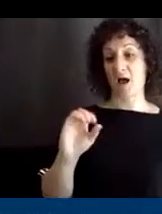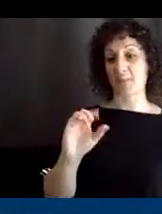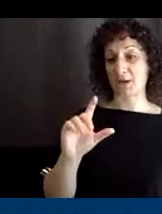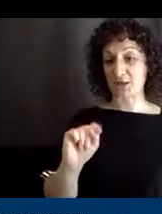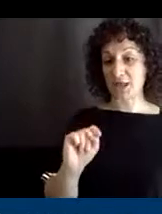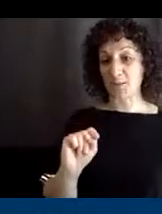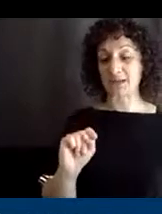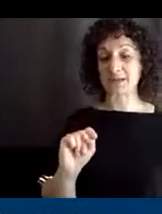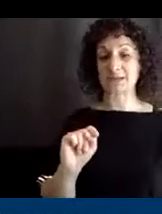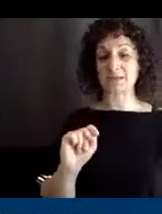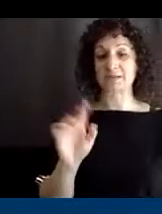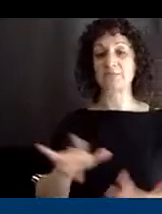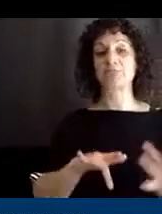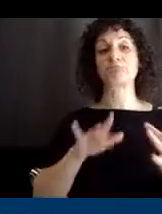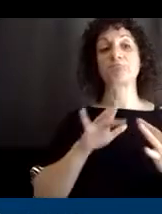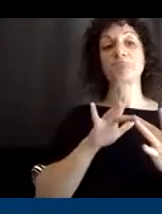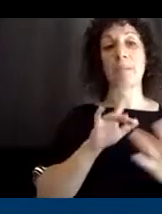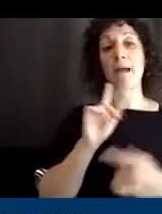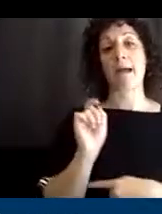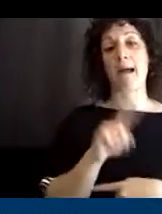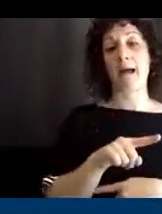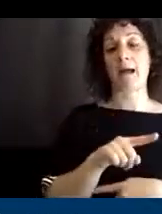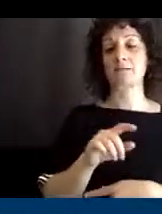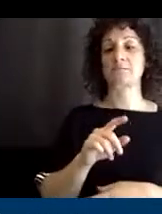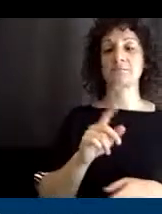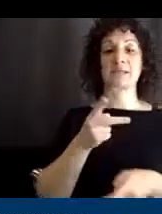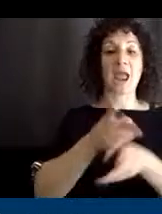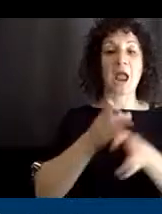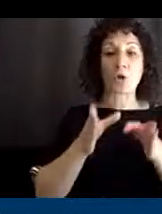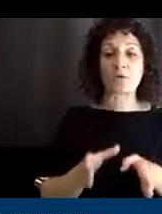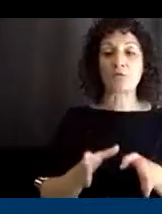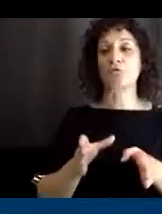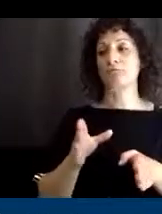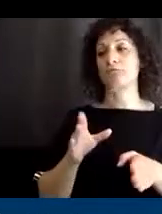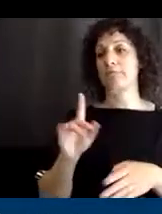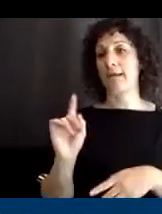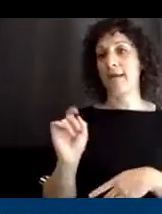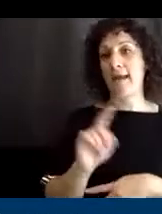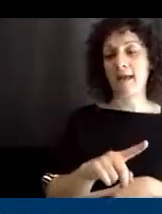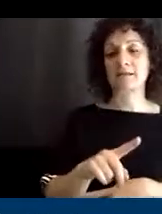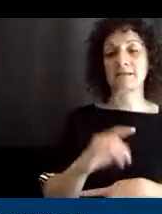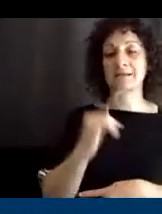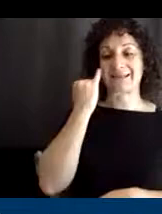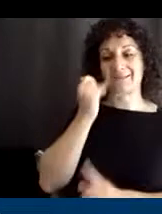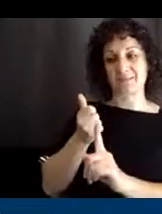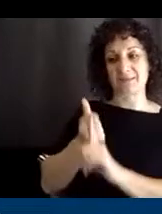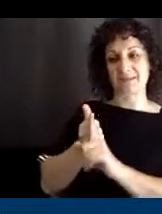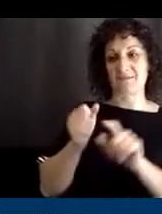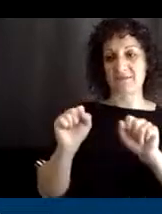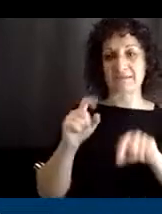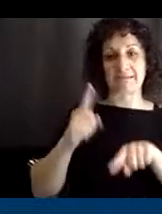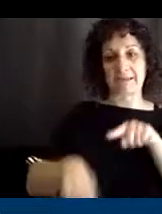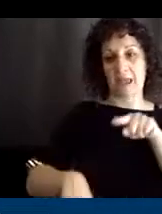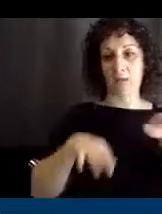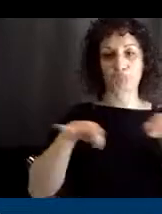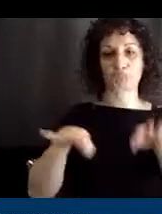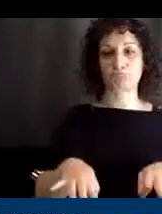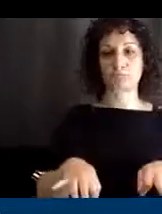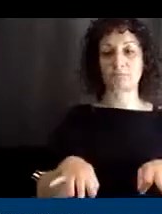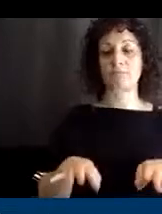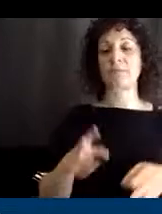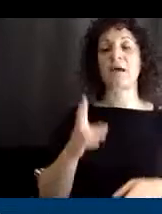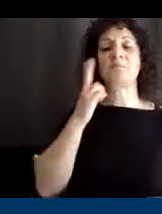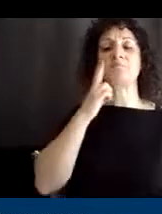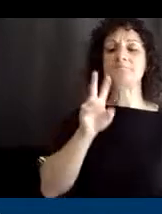working with. They're really talking to their caregiver if the person is not able to tell you to see what motions